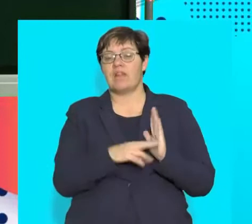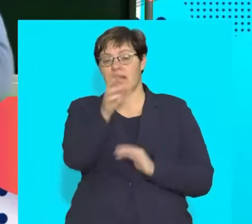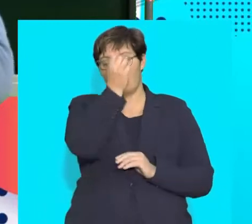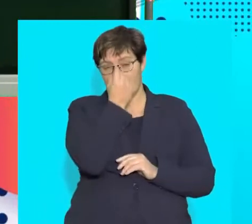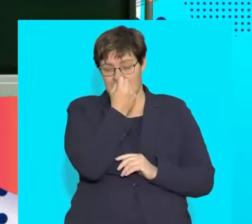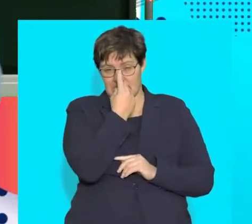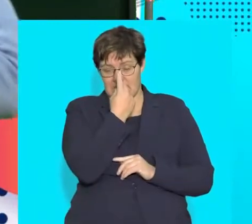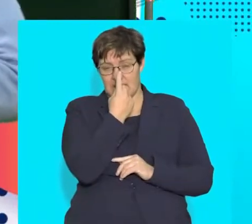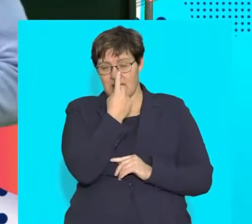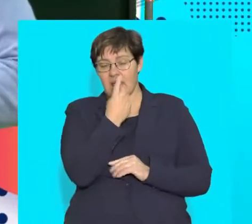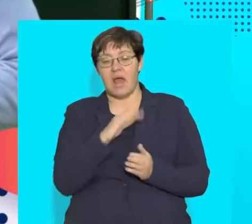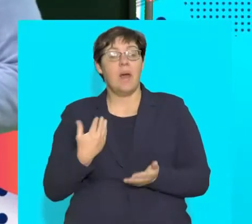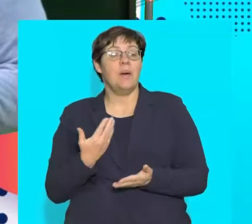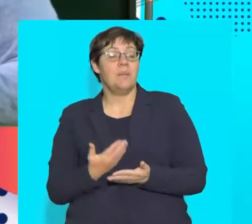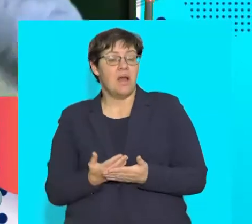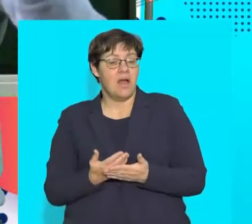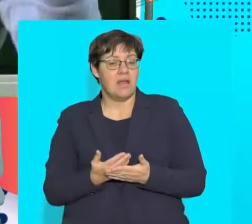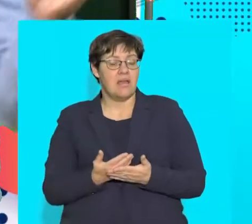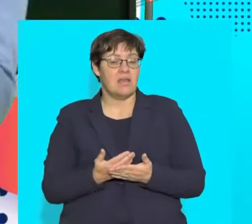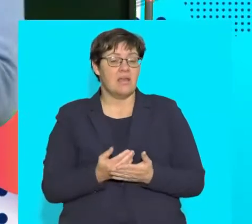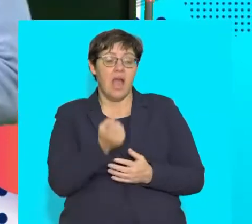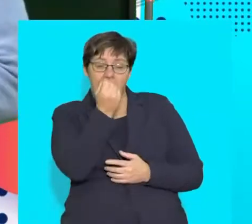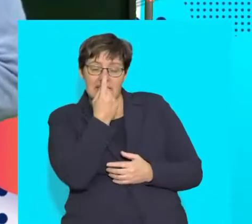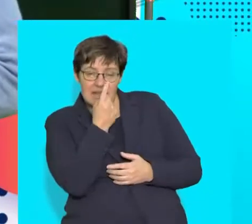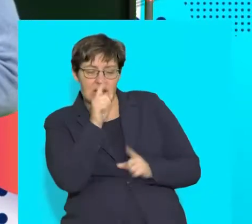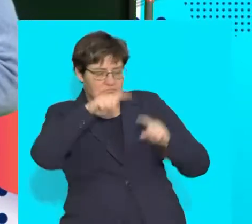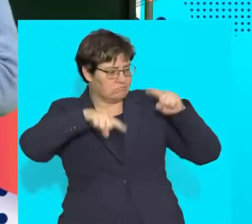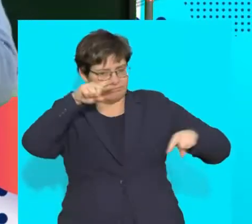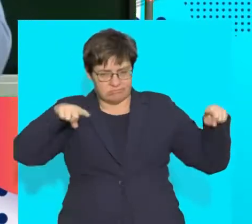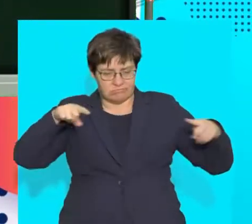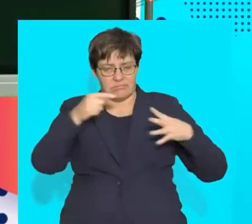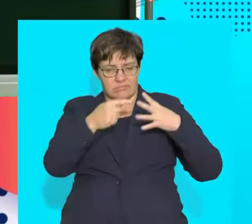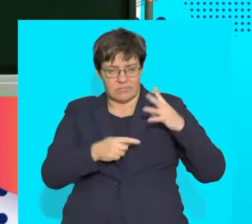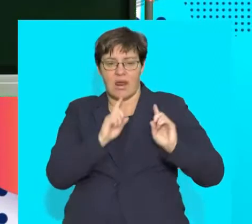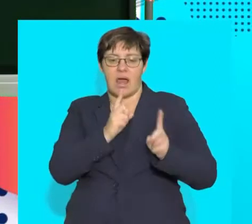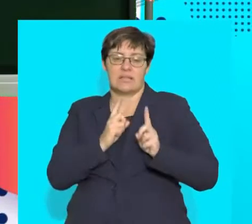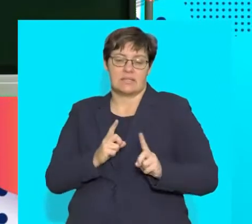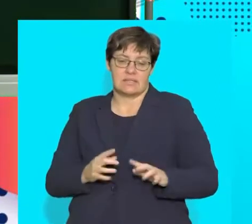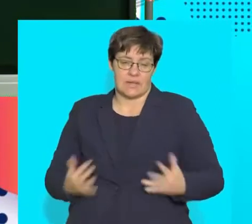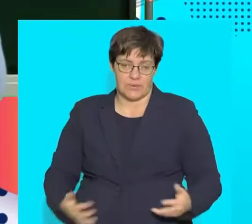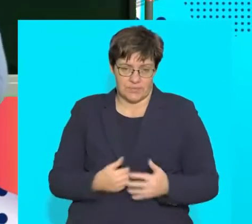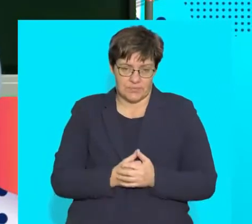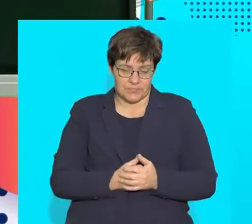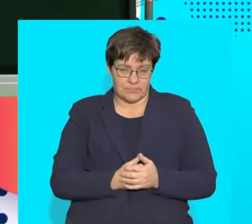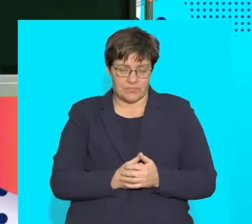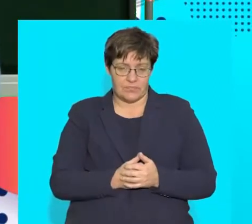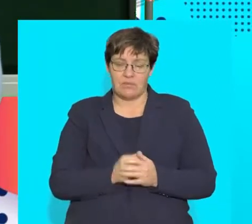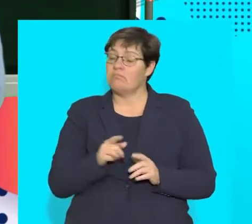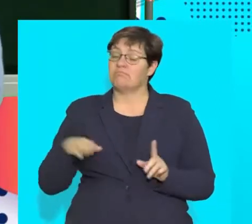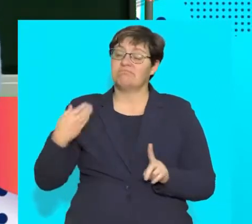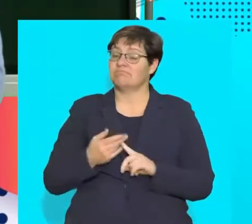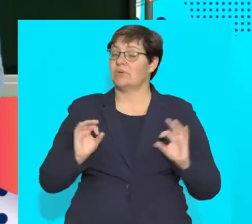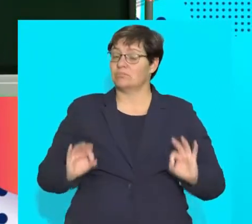requires that you reflect on your understanding and apply your collective understanding of the various components and answer these questions.